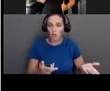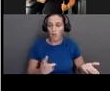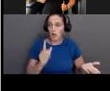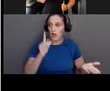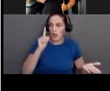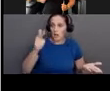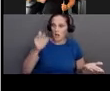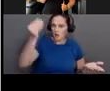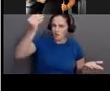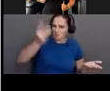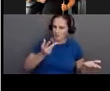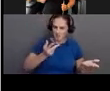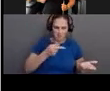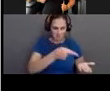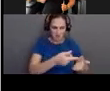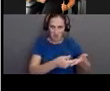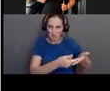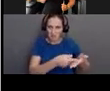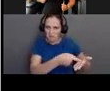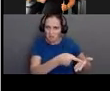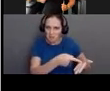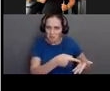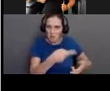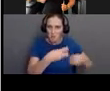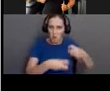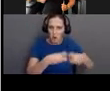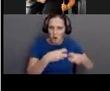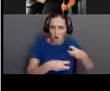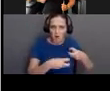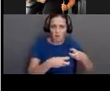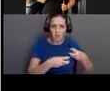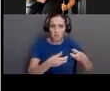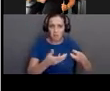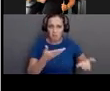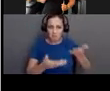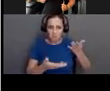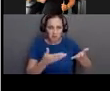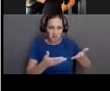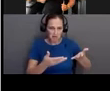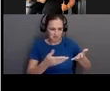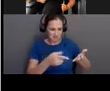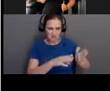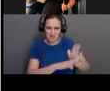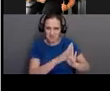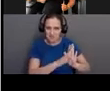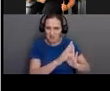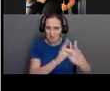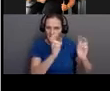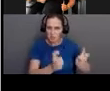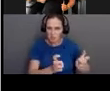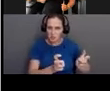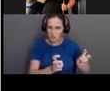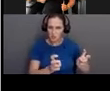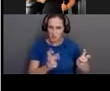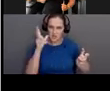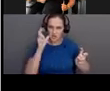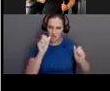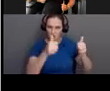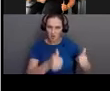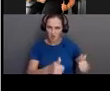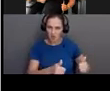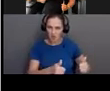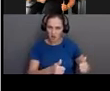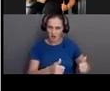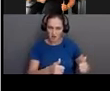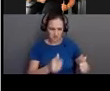having some issues or might have some developmental issues or hearing loss or something like that, by the time that those